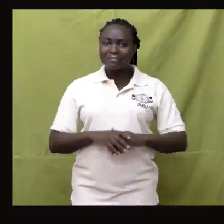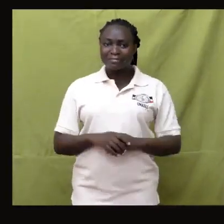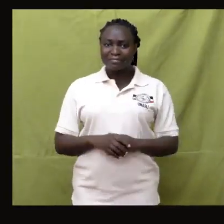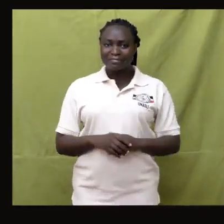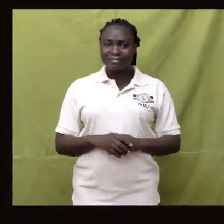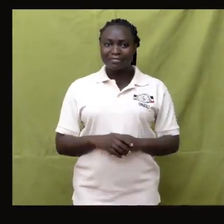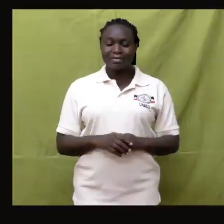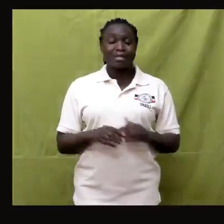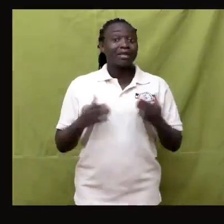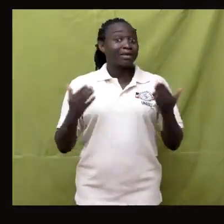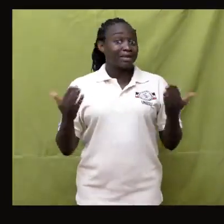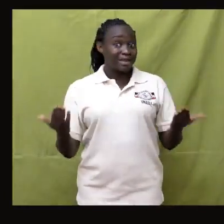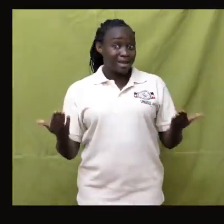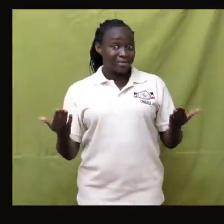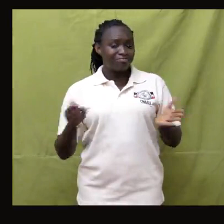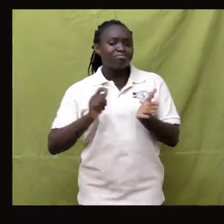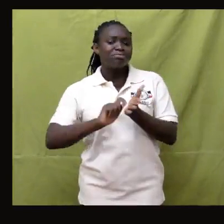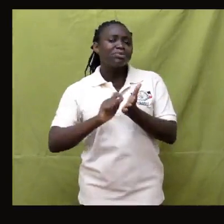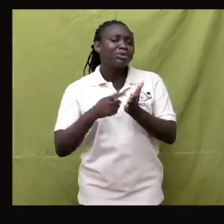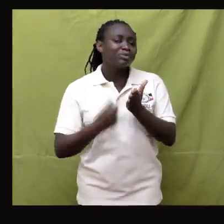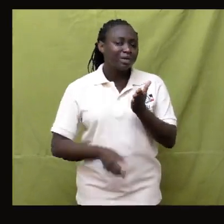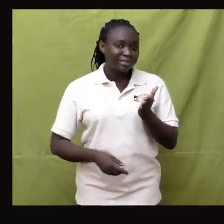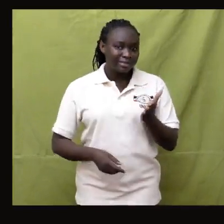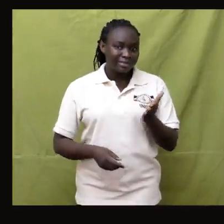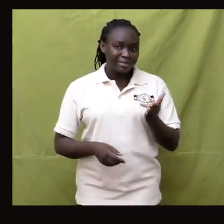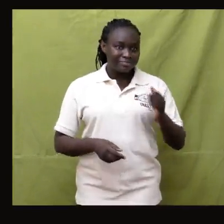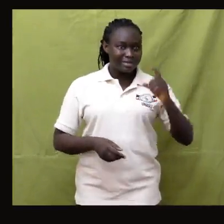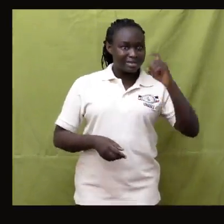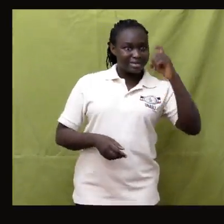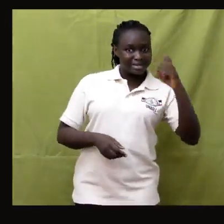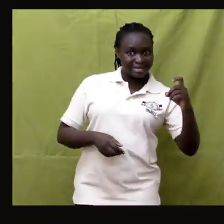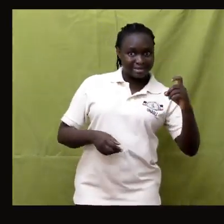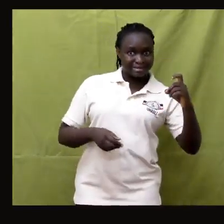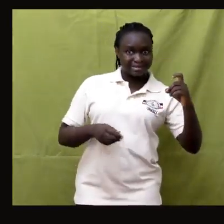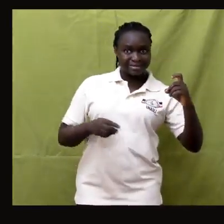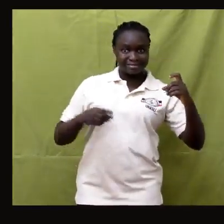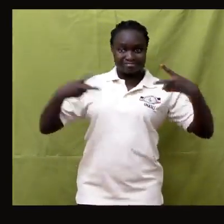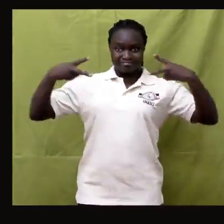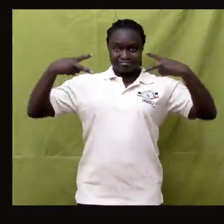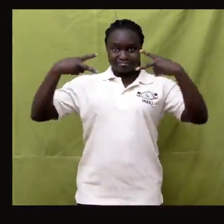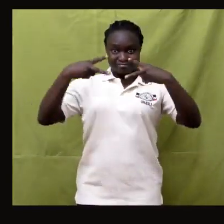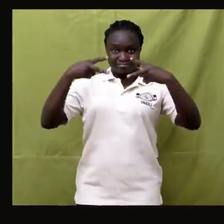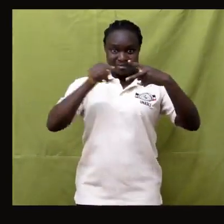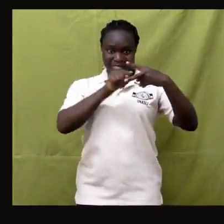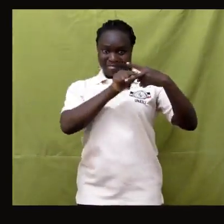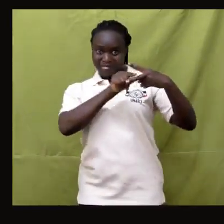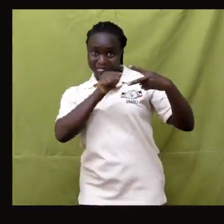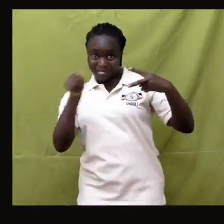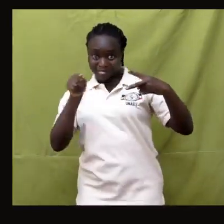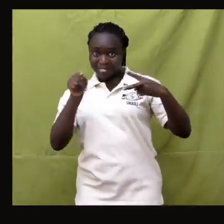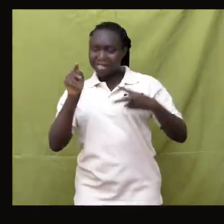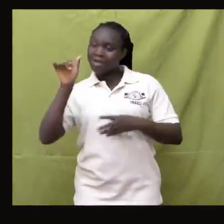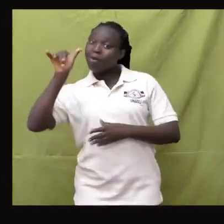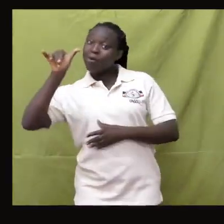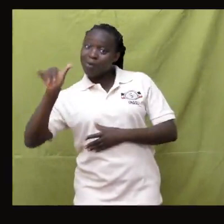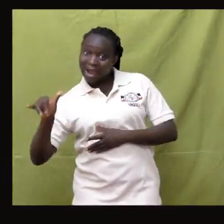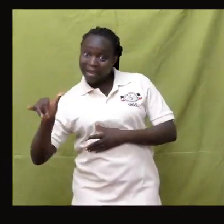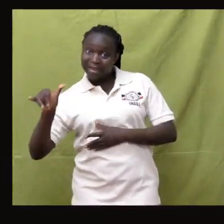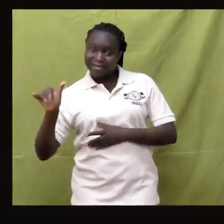So we write X is equivalent to Y.